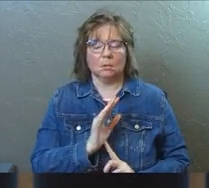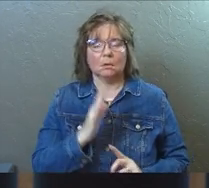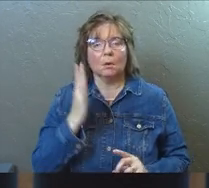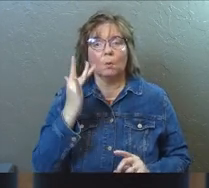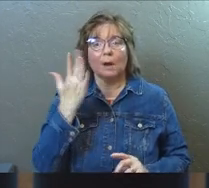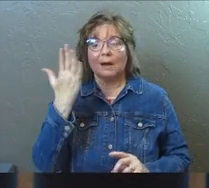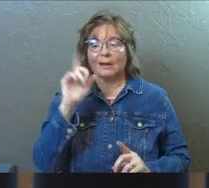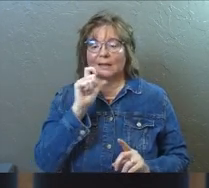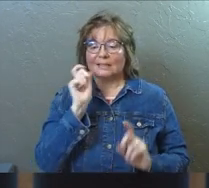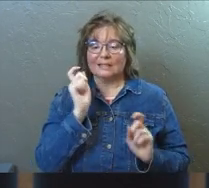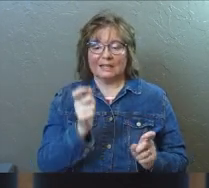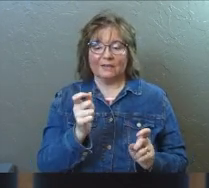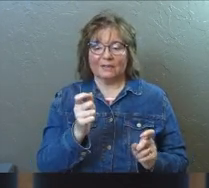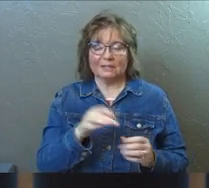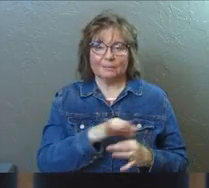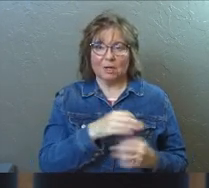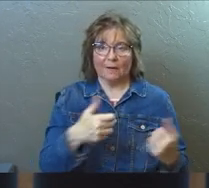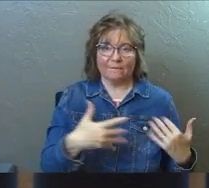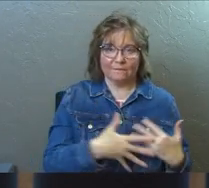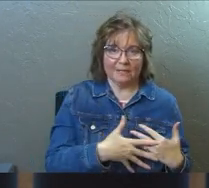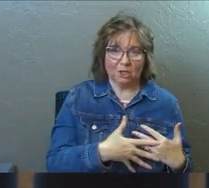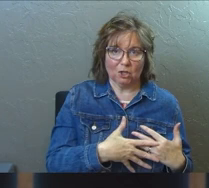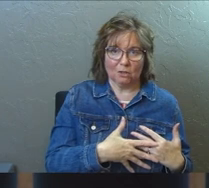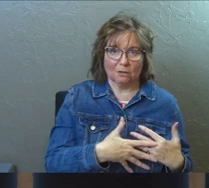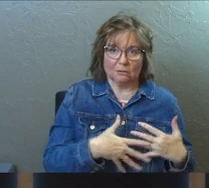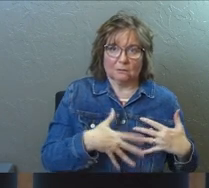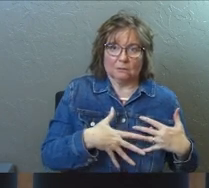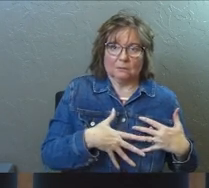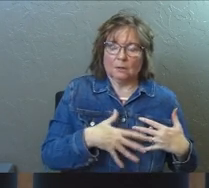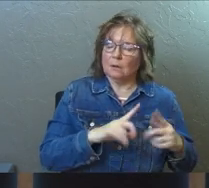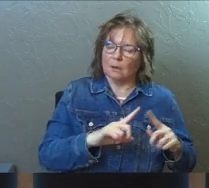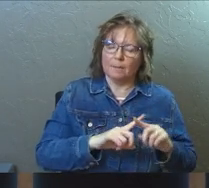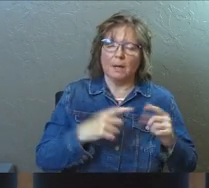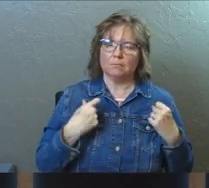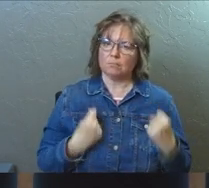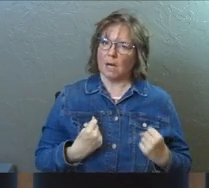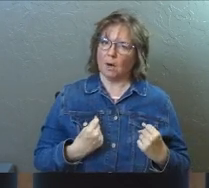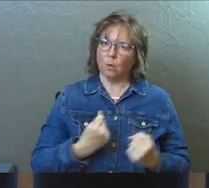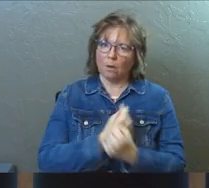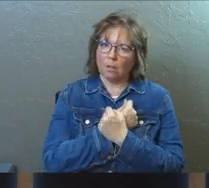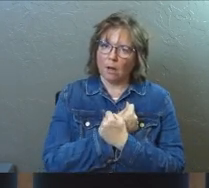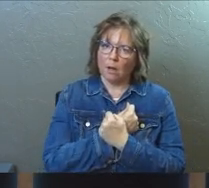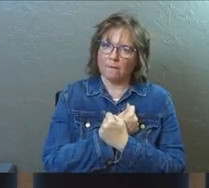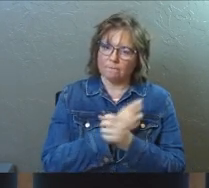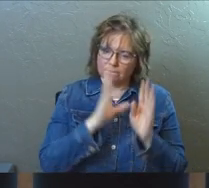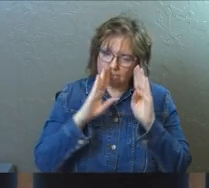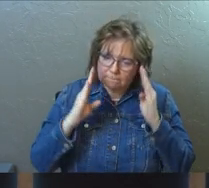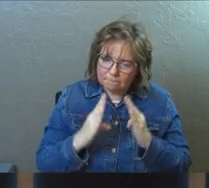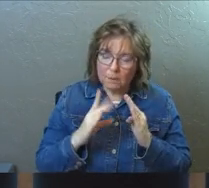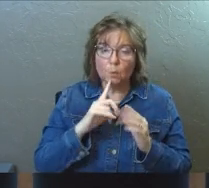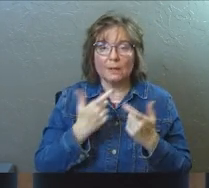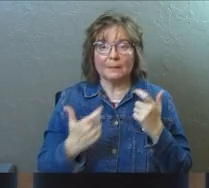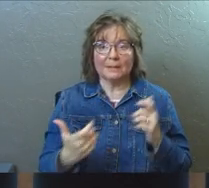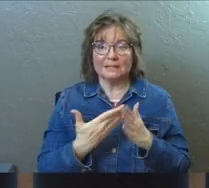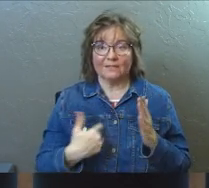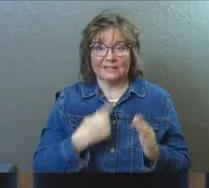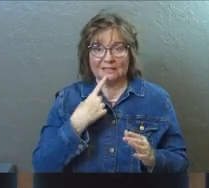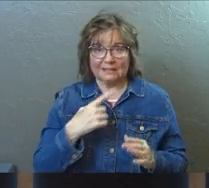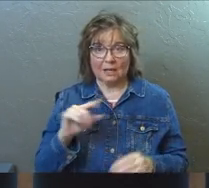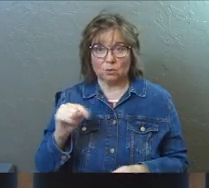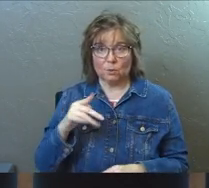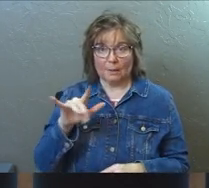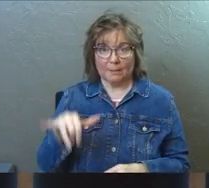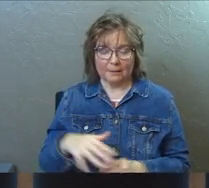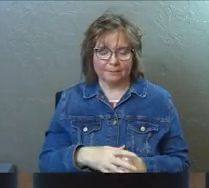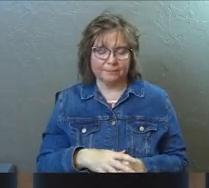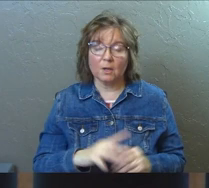For God has not given us a spirit of fear and timidity, but of power, love, and self-discipline. So there's some really big stuff that he says to